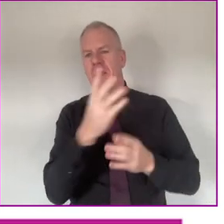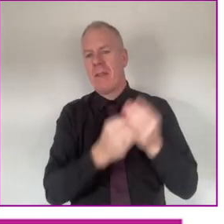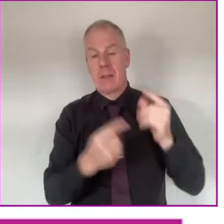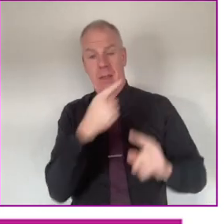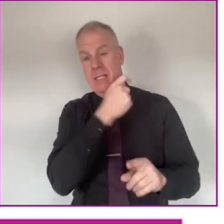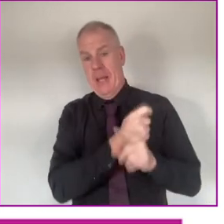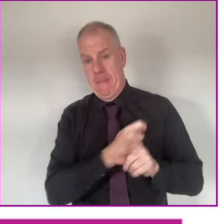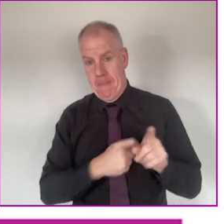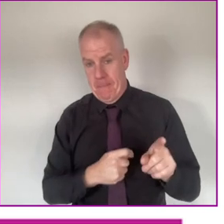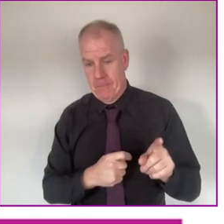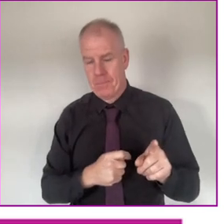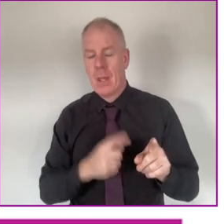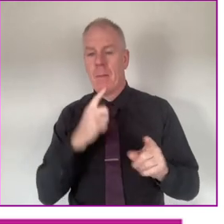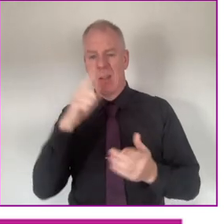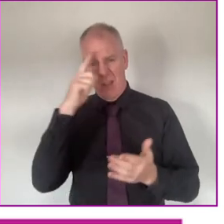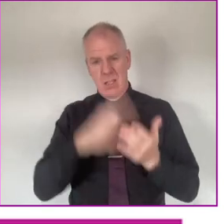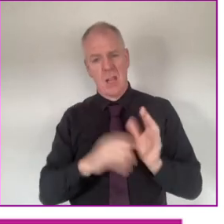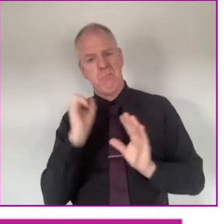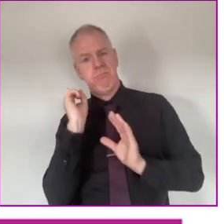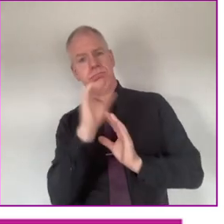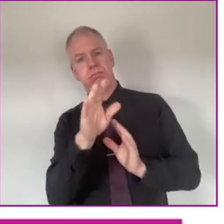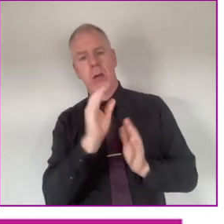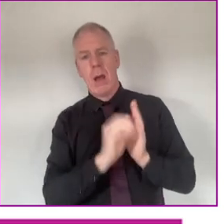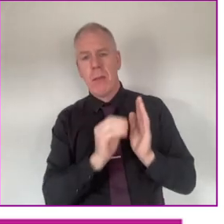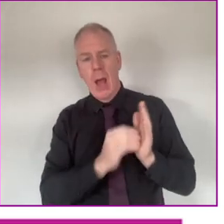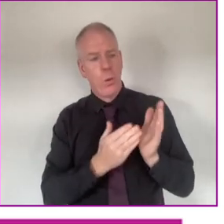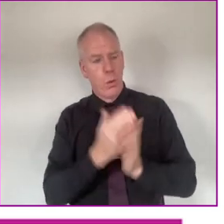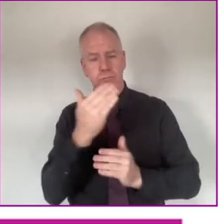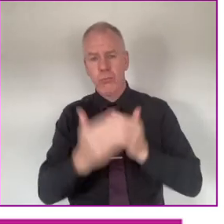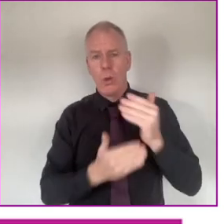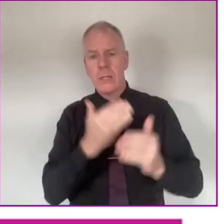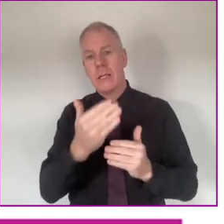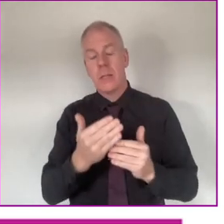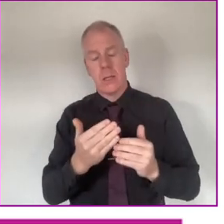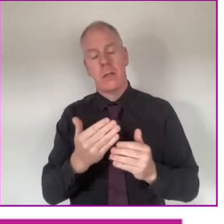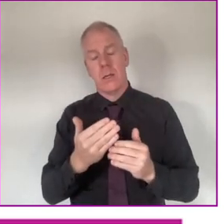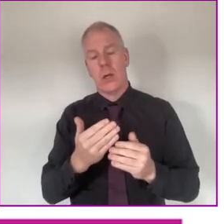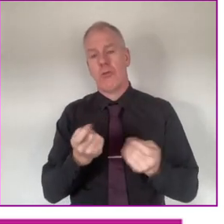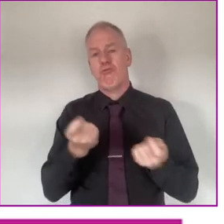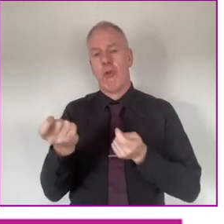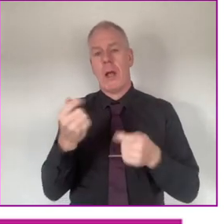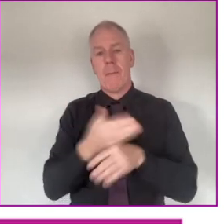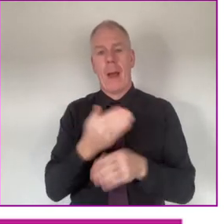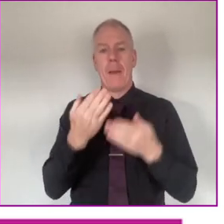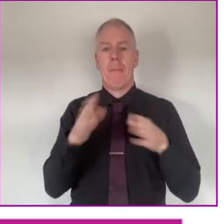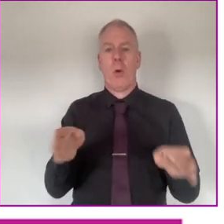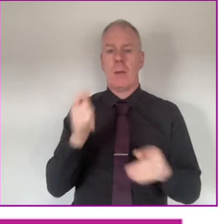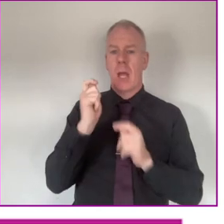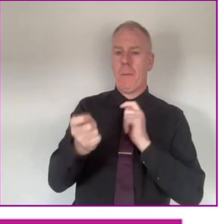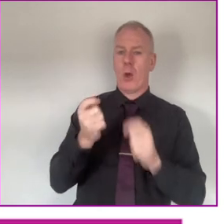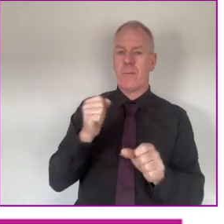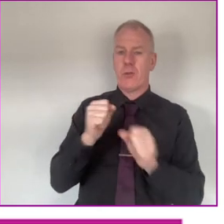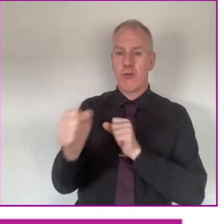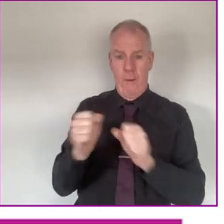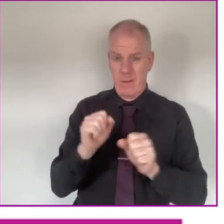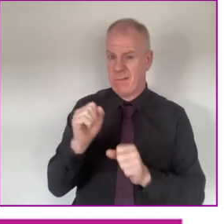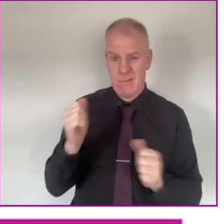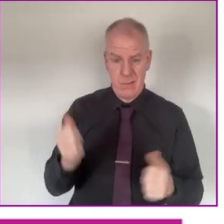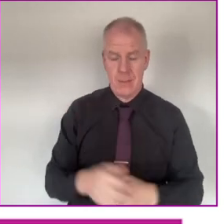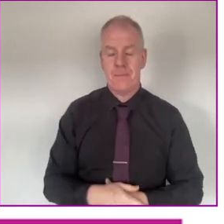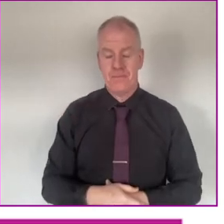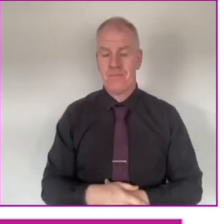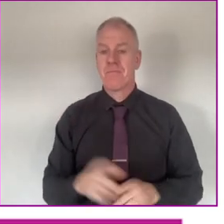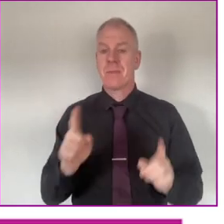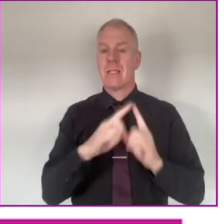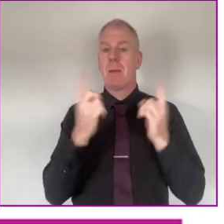many things. Right. At the time. But I decided to apply. I went through the process. Which was run by the public appointments service. Through the public